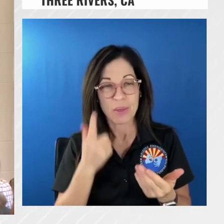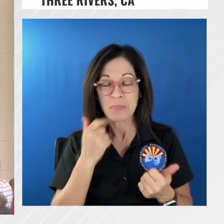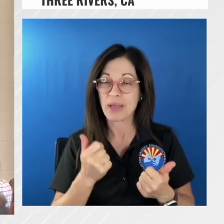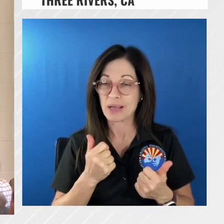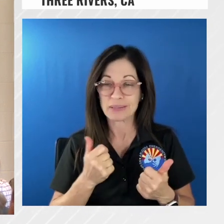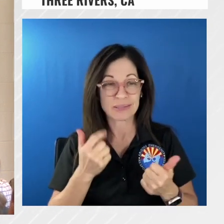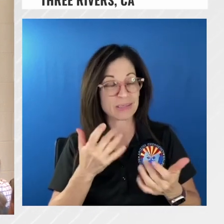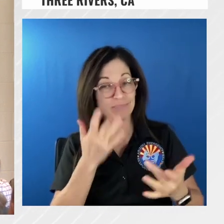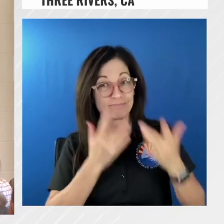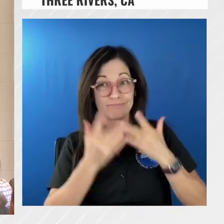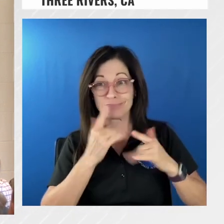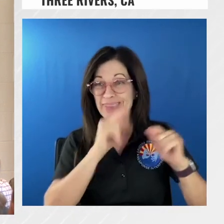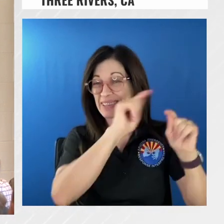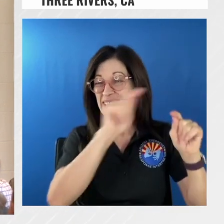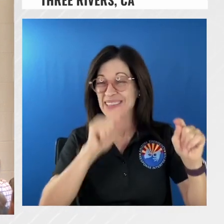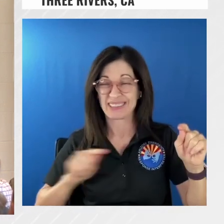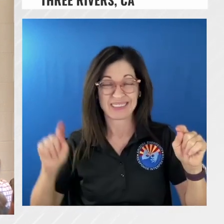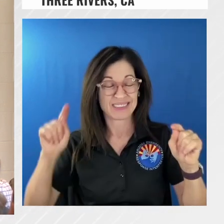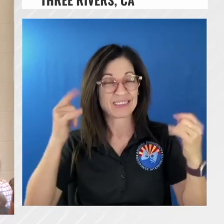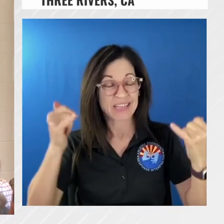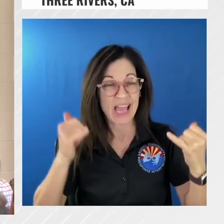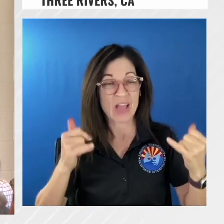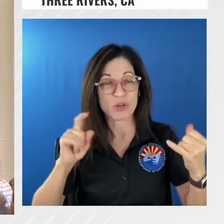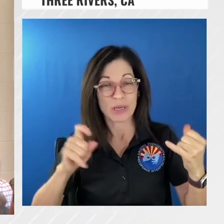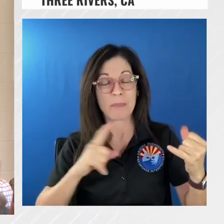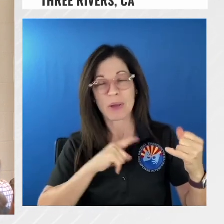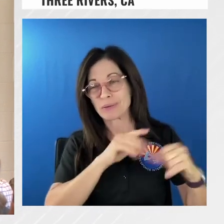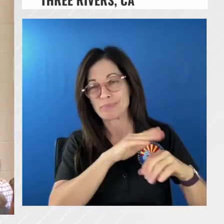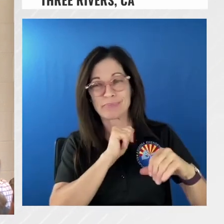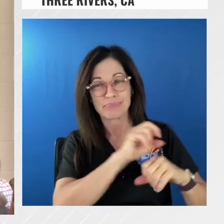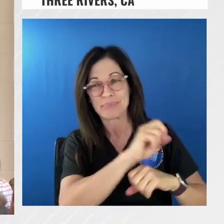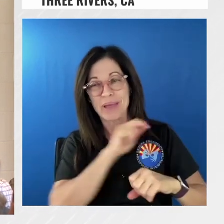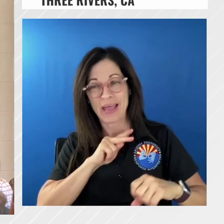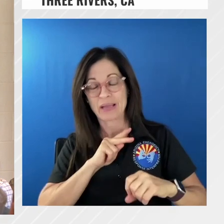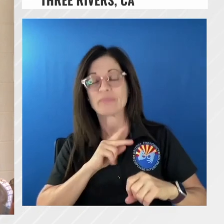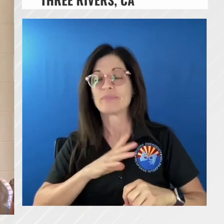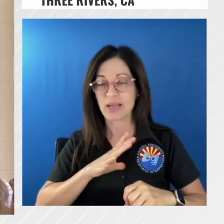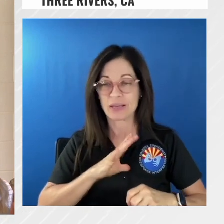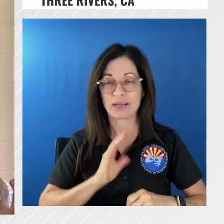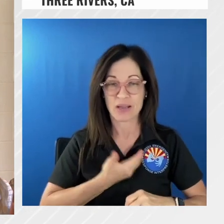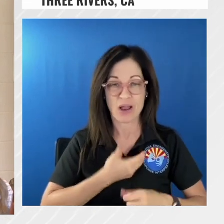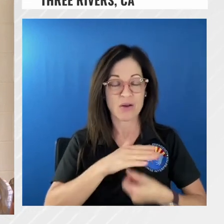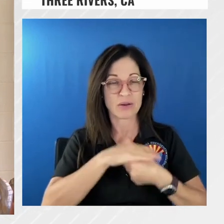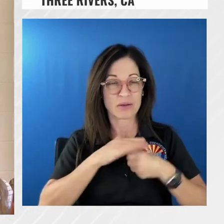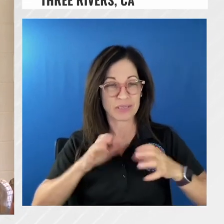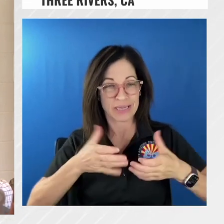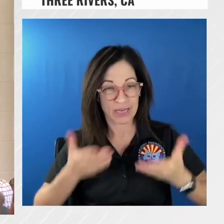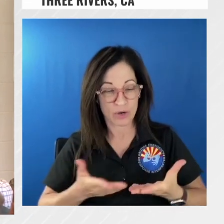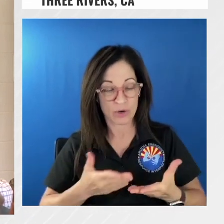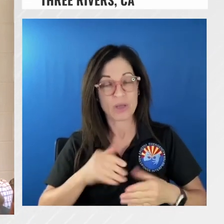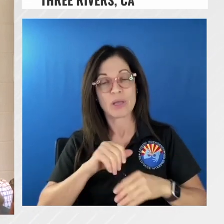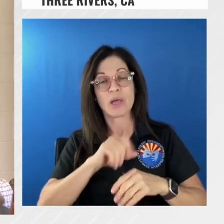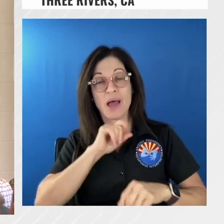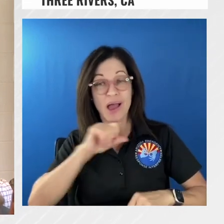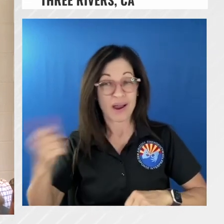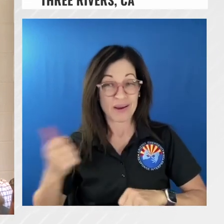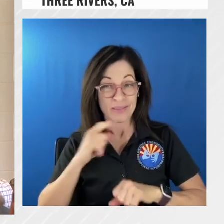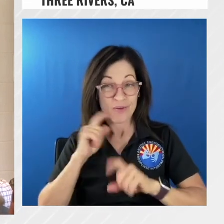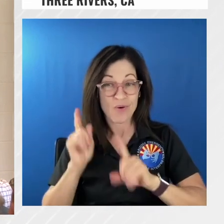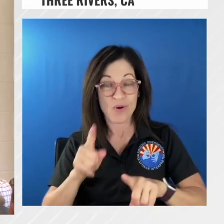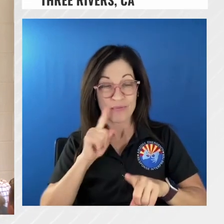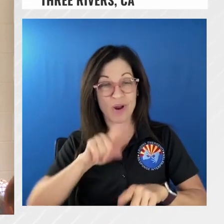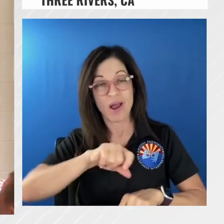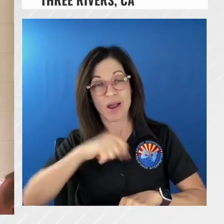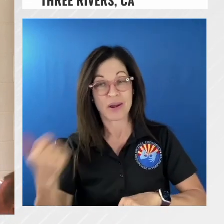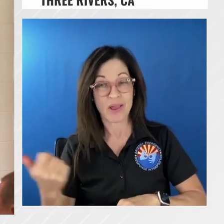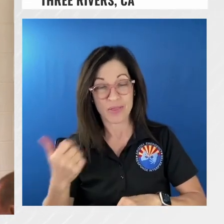no-brainer but in this environment where we are with the pls it wasn't we got our crew here placed another order for another hot shot crew got two hot shot crews